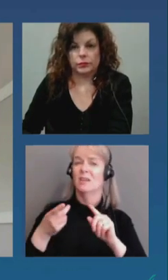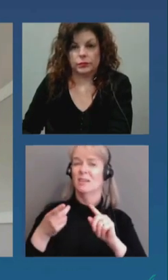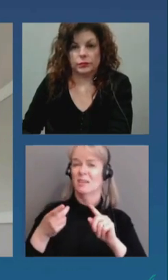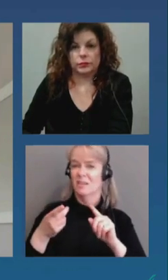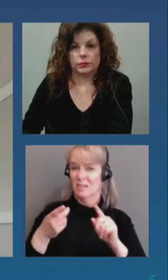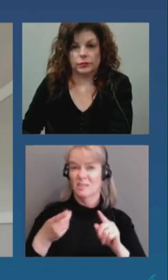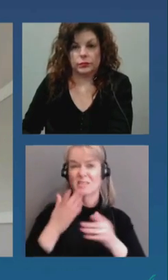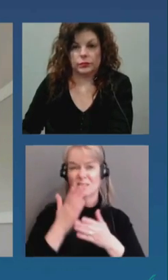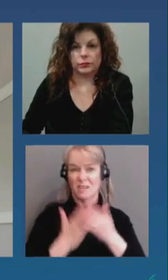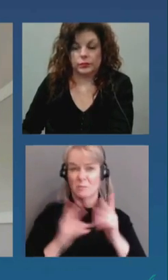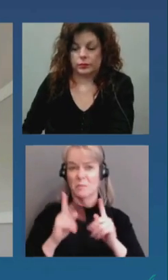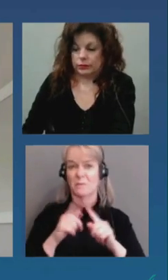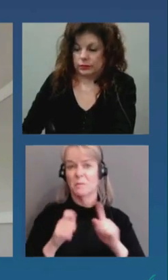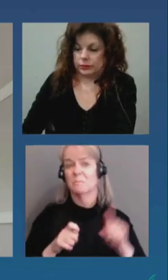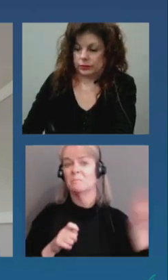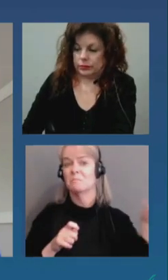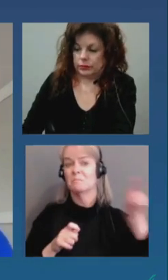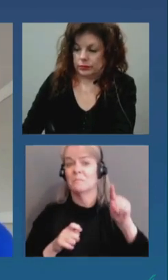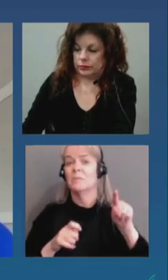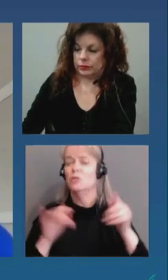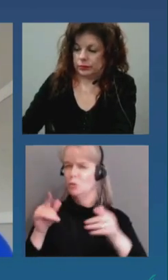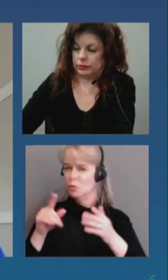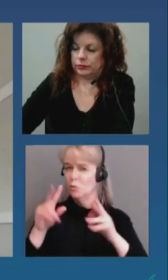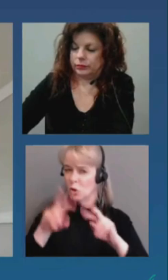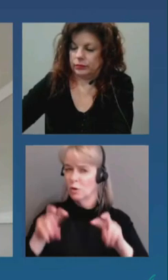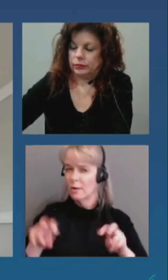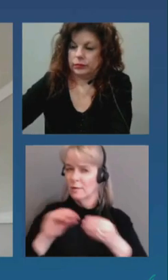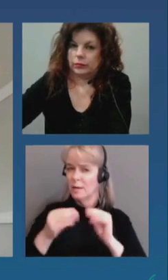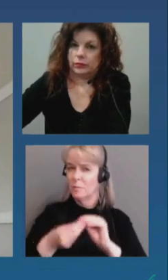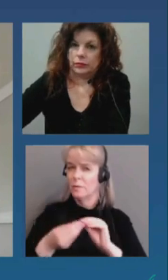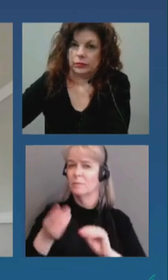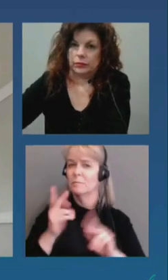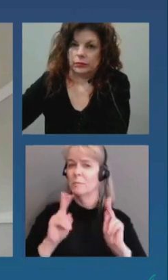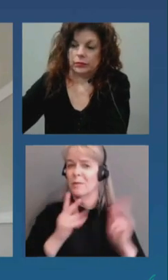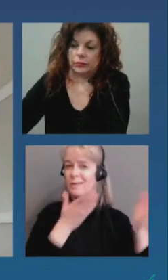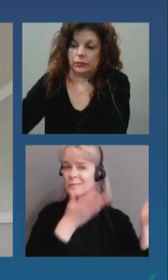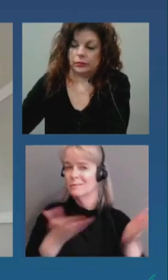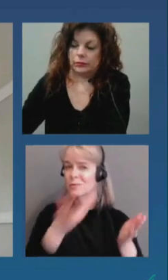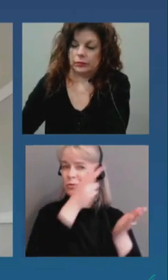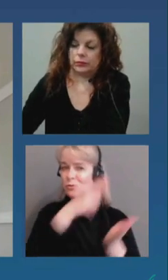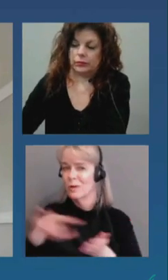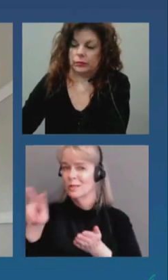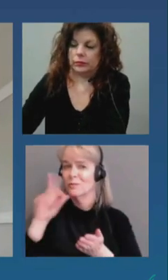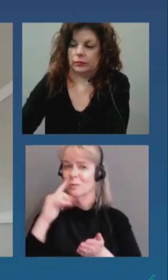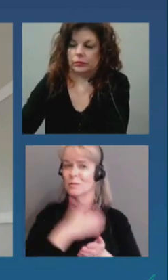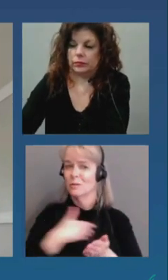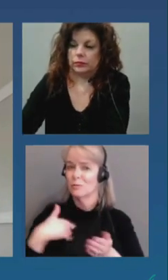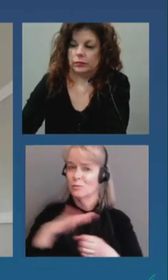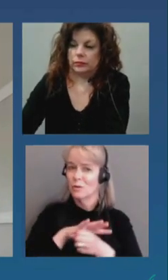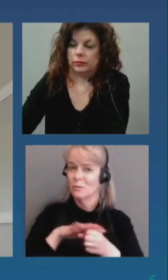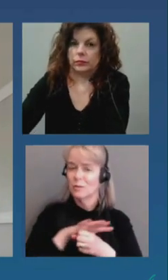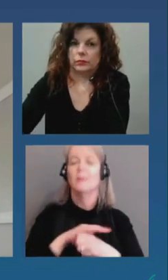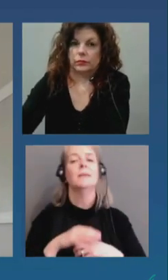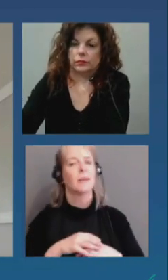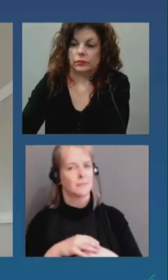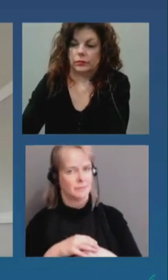from GTA and sort of That's correct. Our website actually, when we measure hospitalizations, it's it's reported only for people